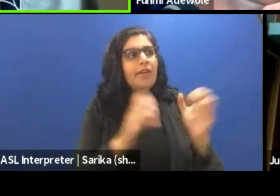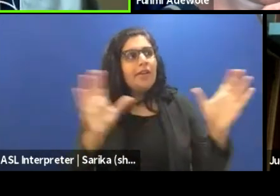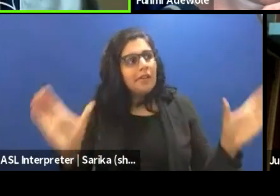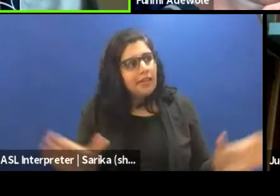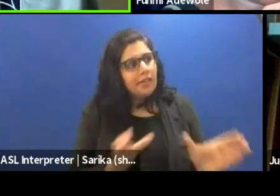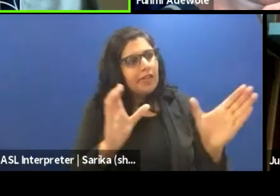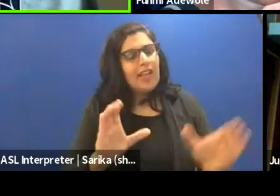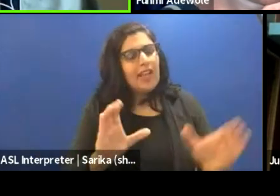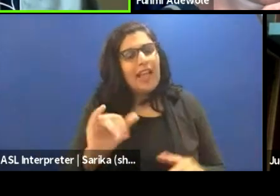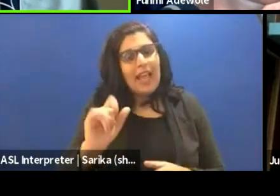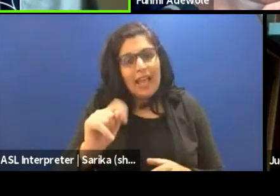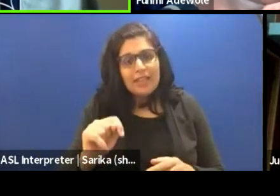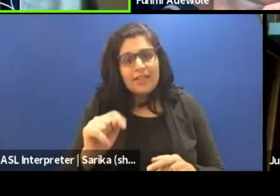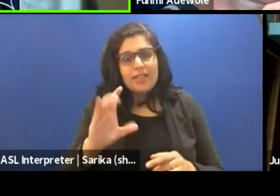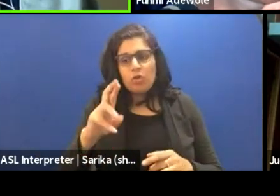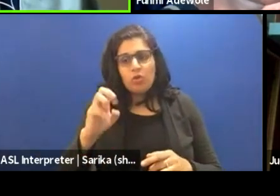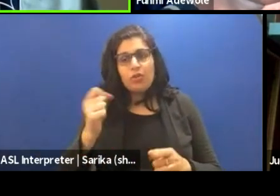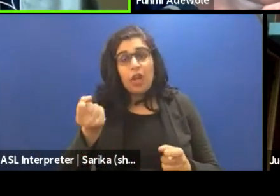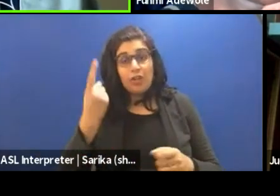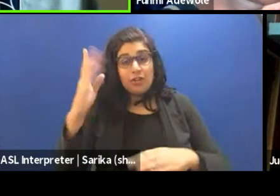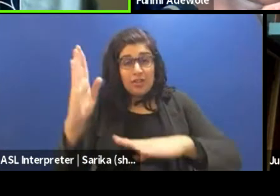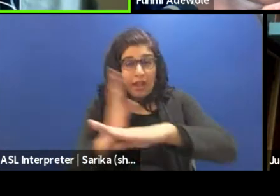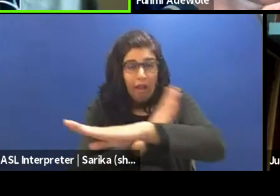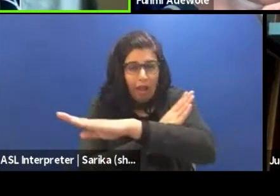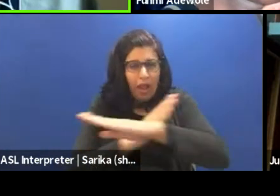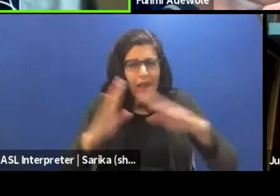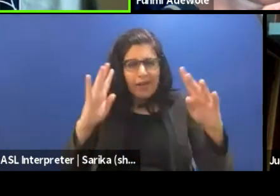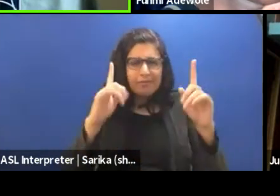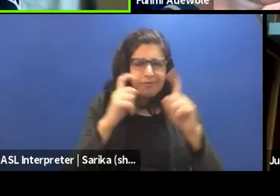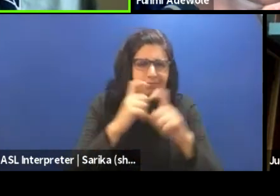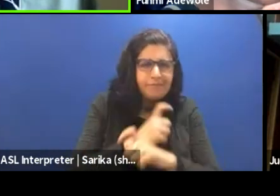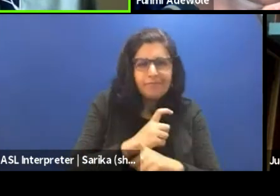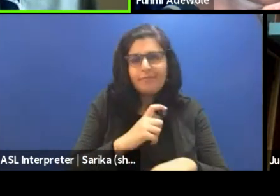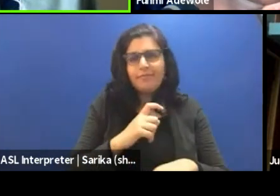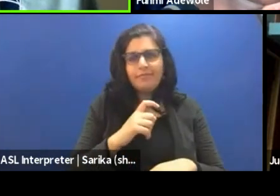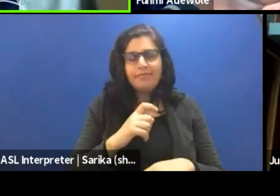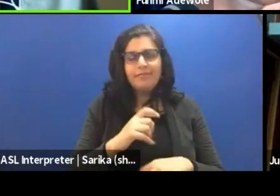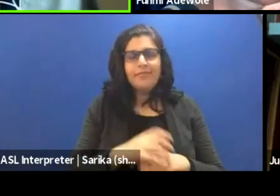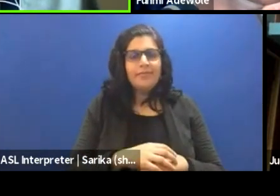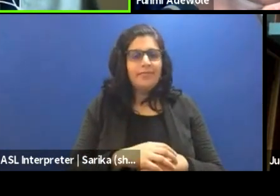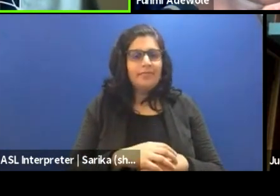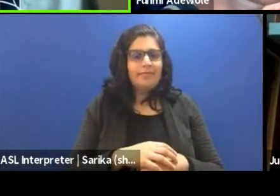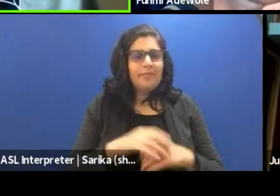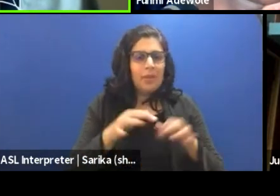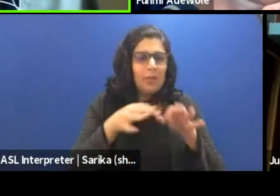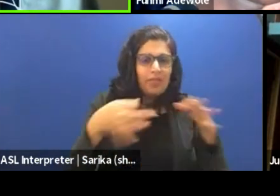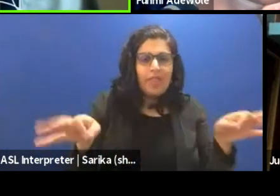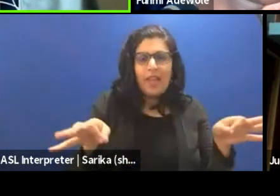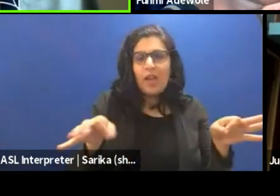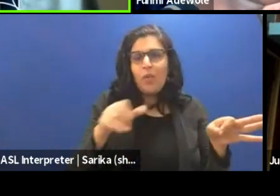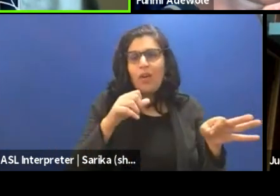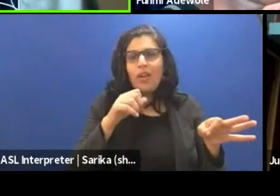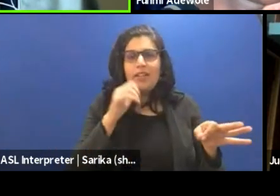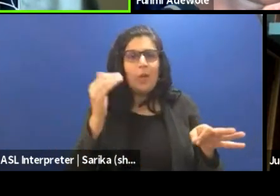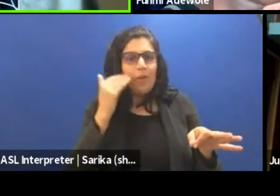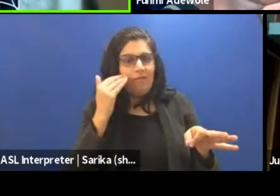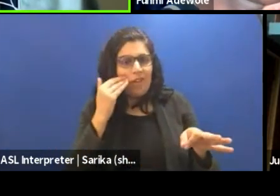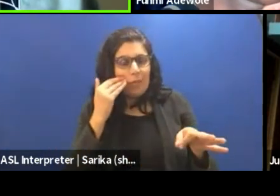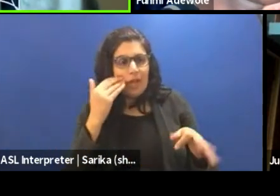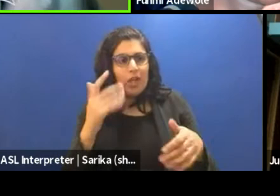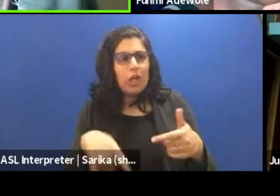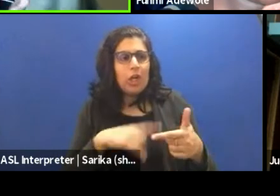nuances in the play, which it had language that wasn't familiar to us,